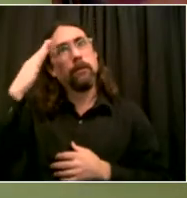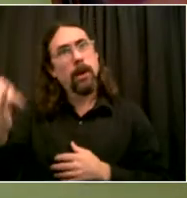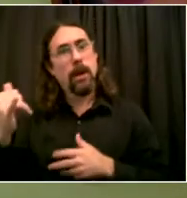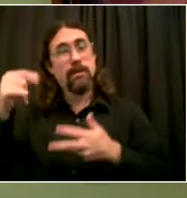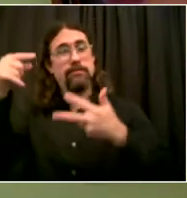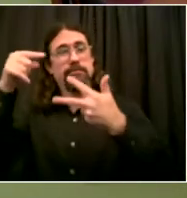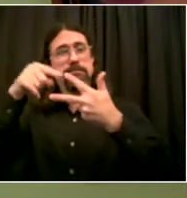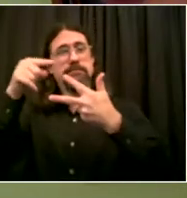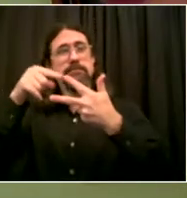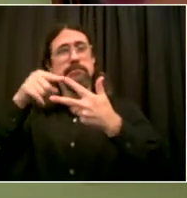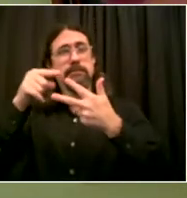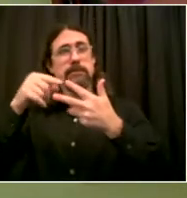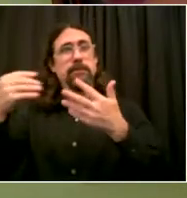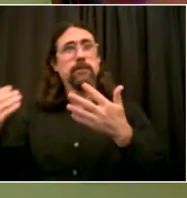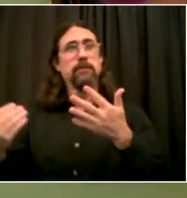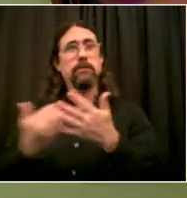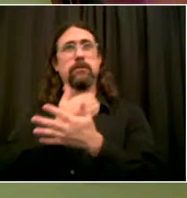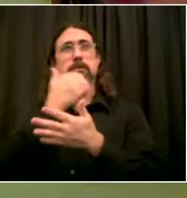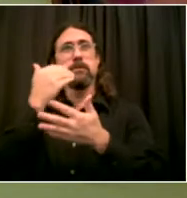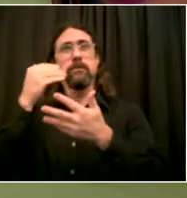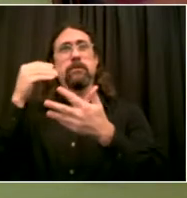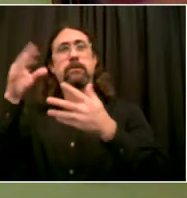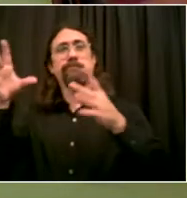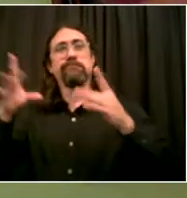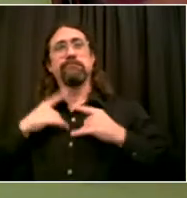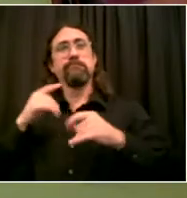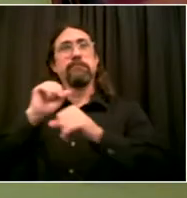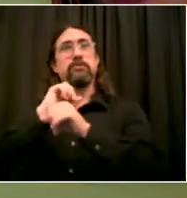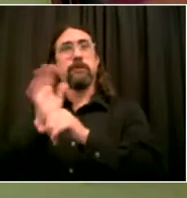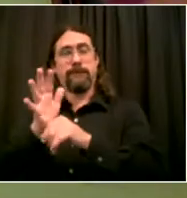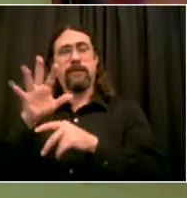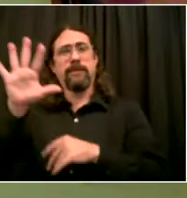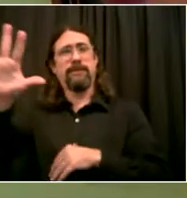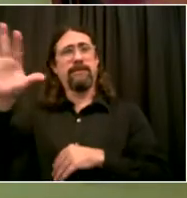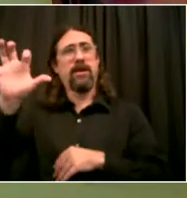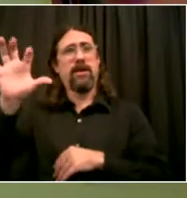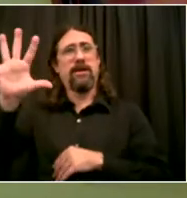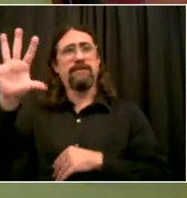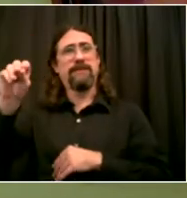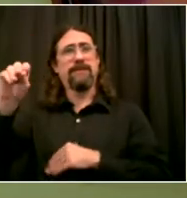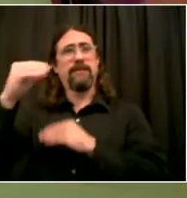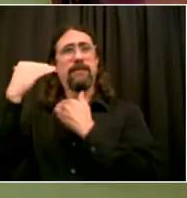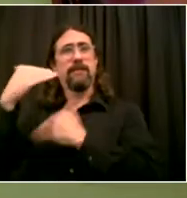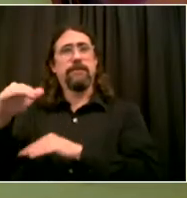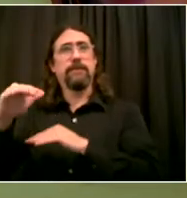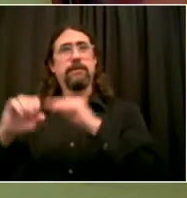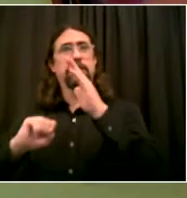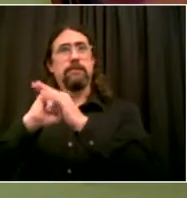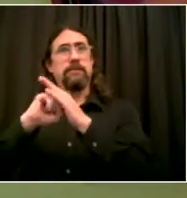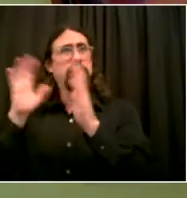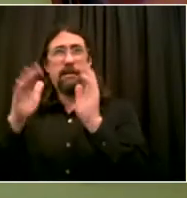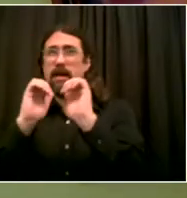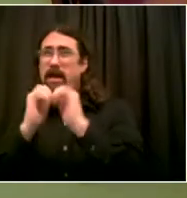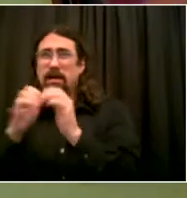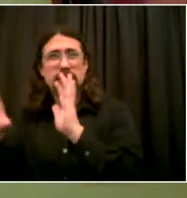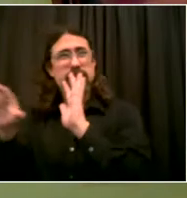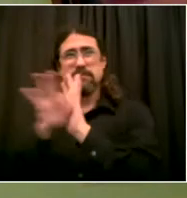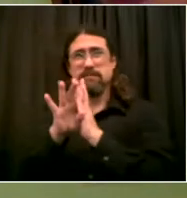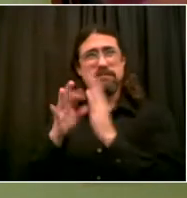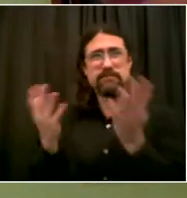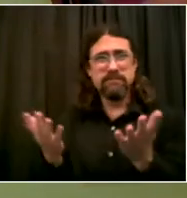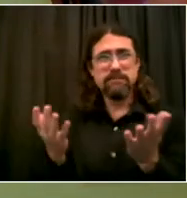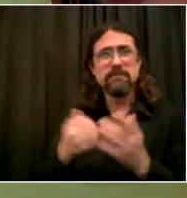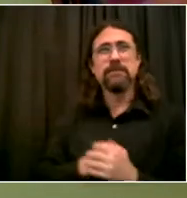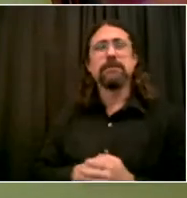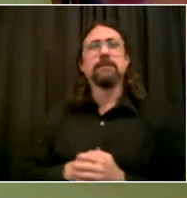550 after looking extensively both at our data as well as data from many other places around the country that had